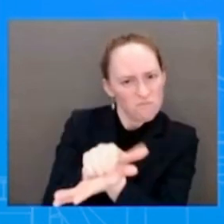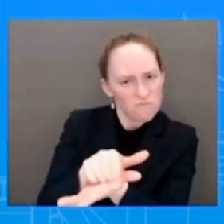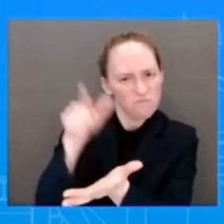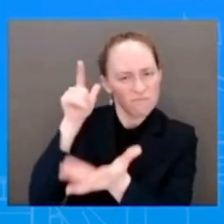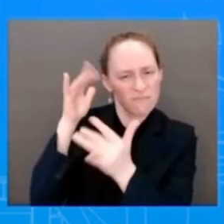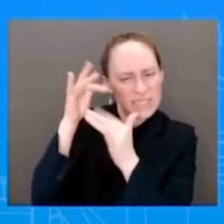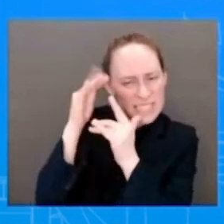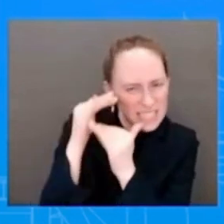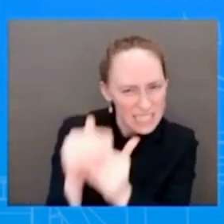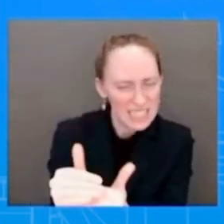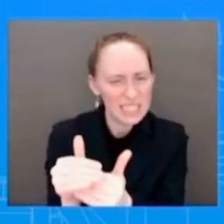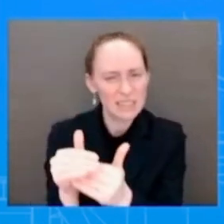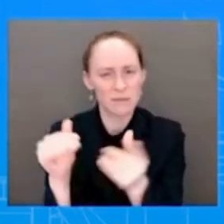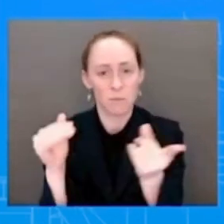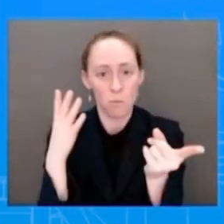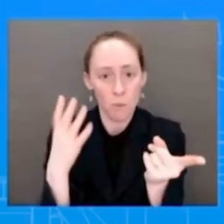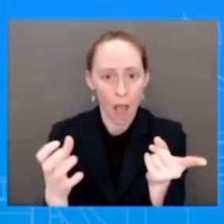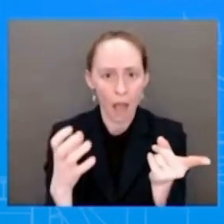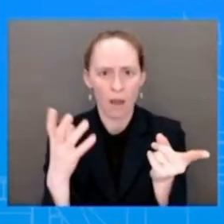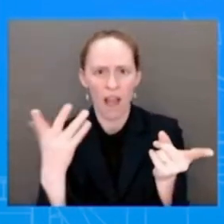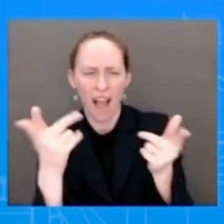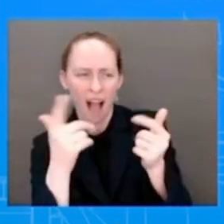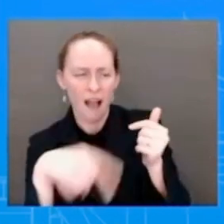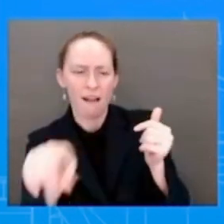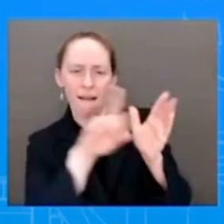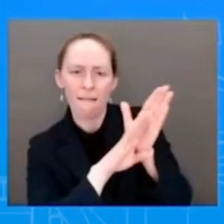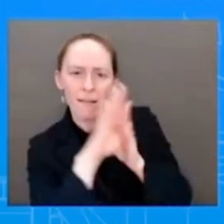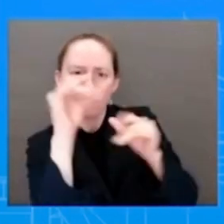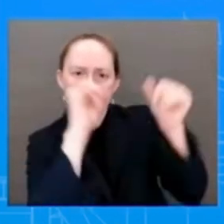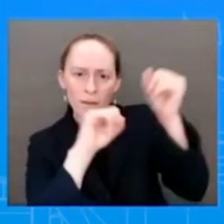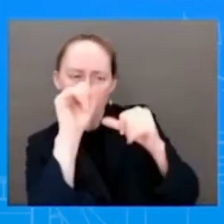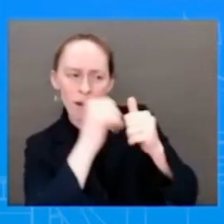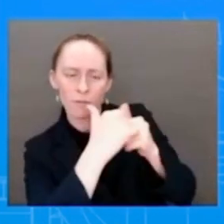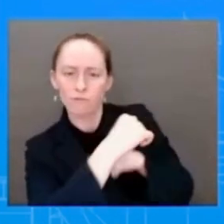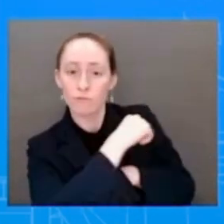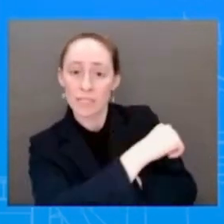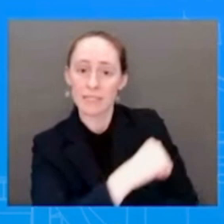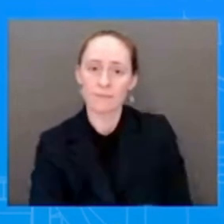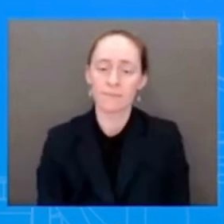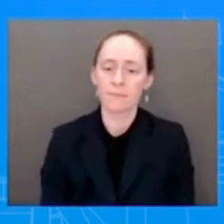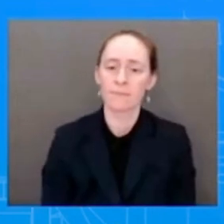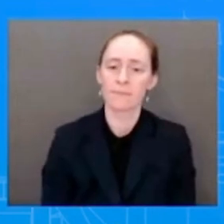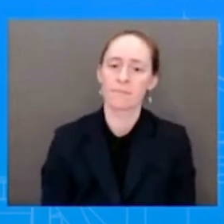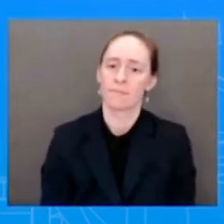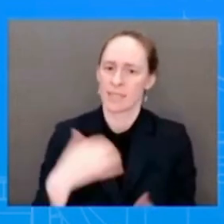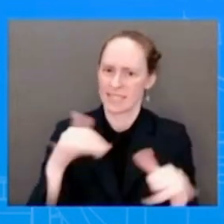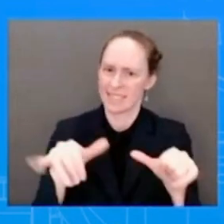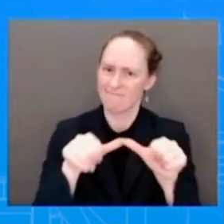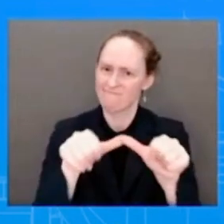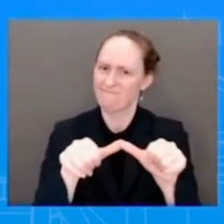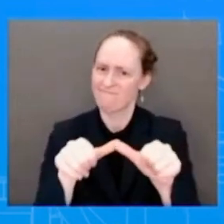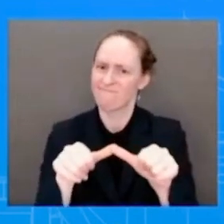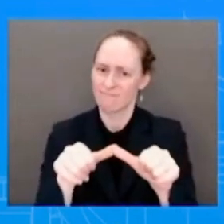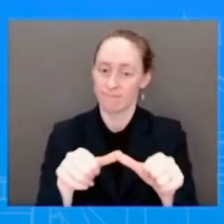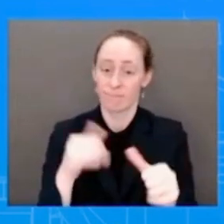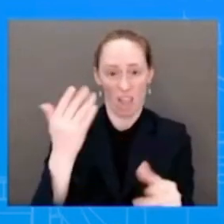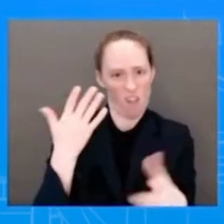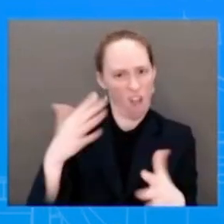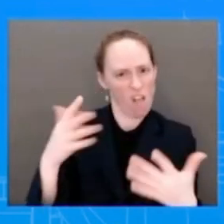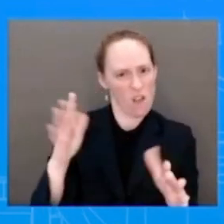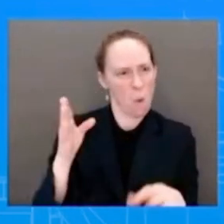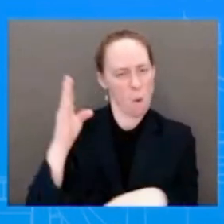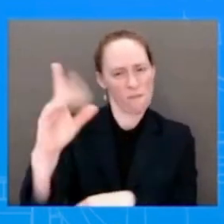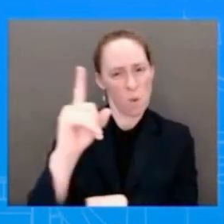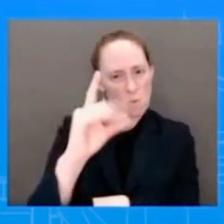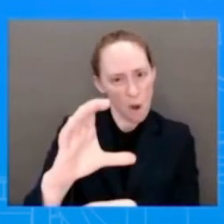you know, as I just mentioned, the fight goes on because there are 100 bills already filed in the 2023